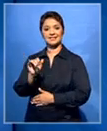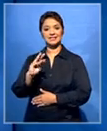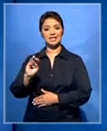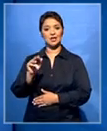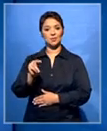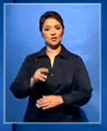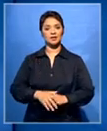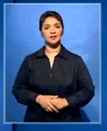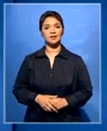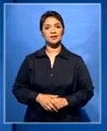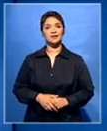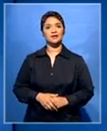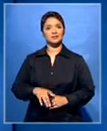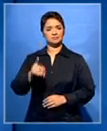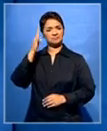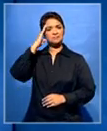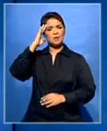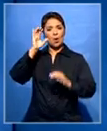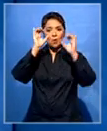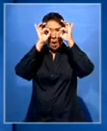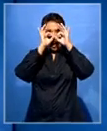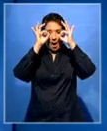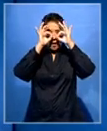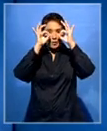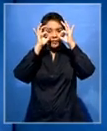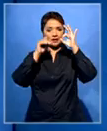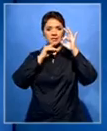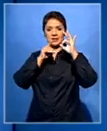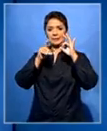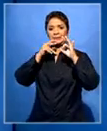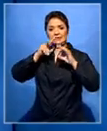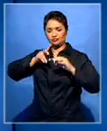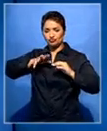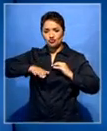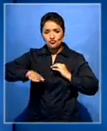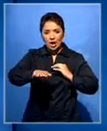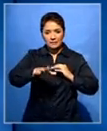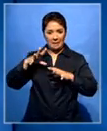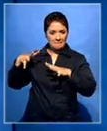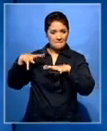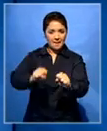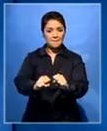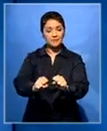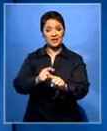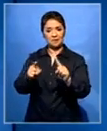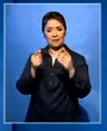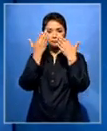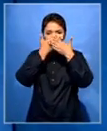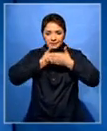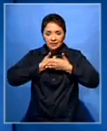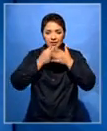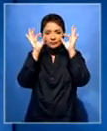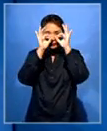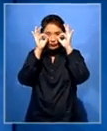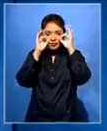Now equally despised and admired, recently roped in to help fight rat infestations, but the solitary and nocturnal birds